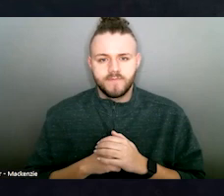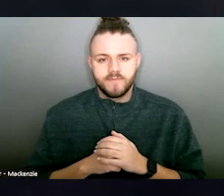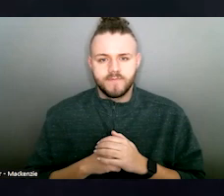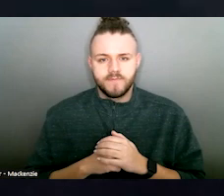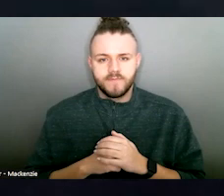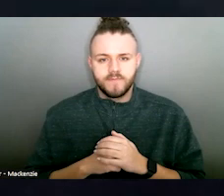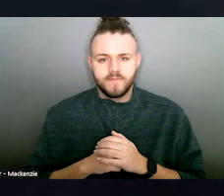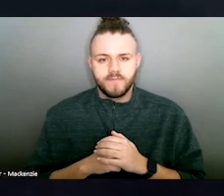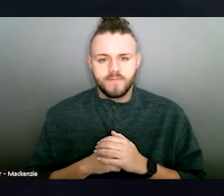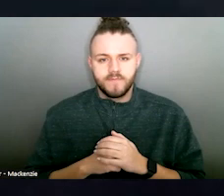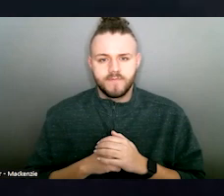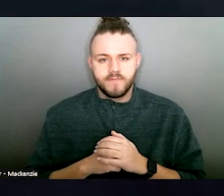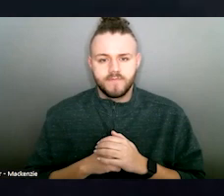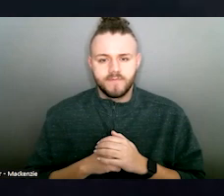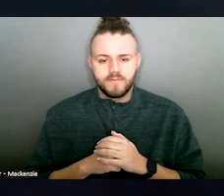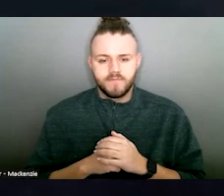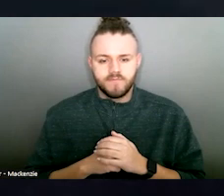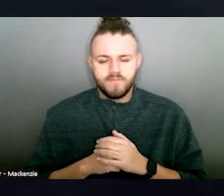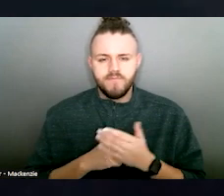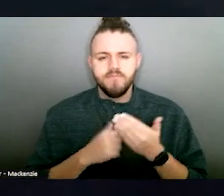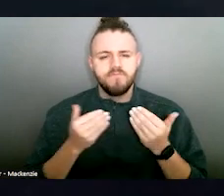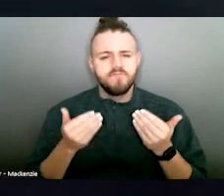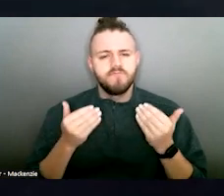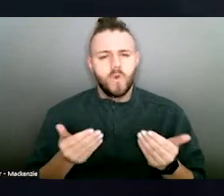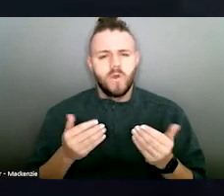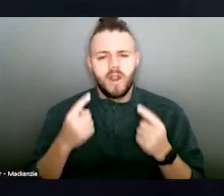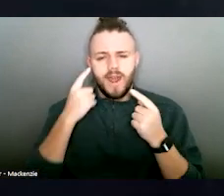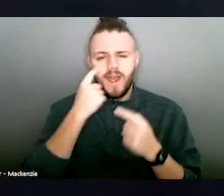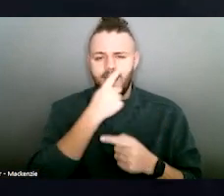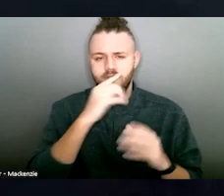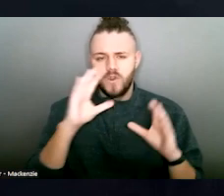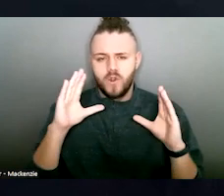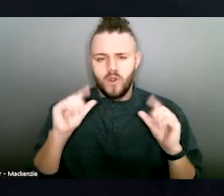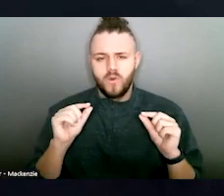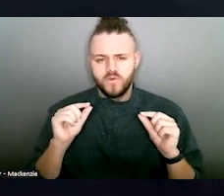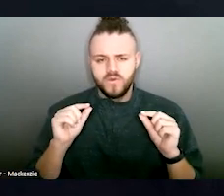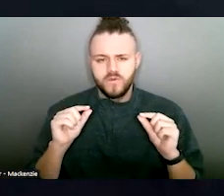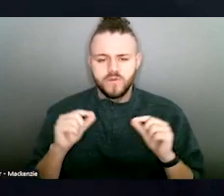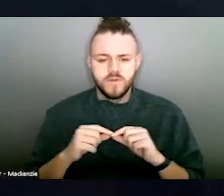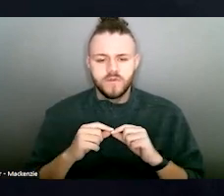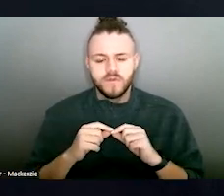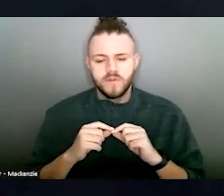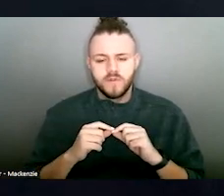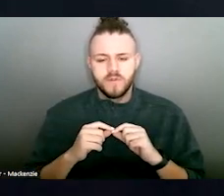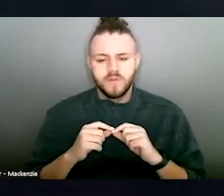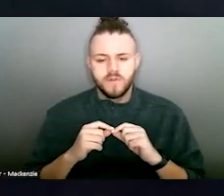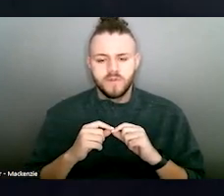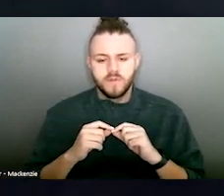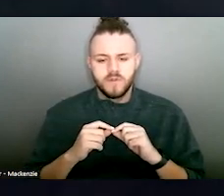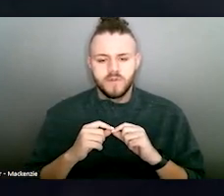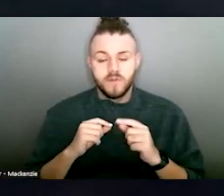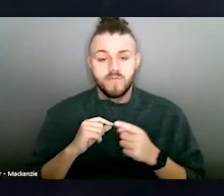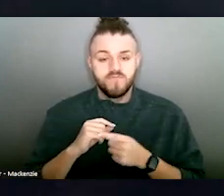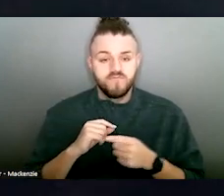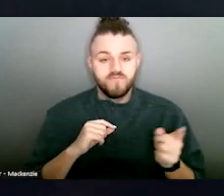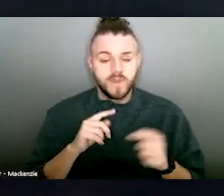Close your eyes and visualize with me. You are an unwed teenage mother living in an